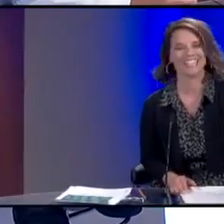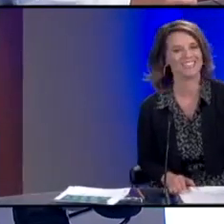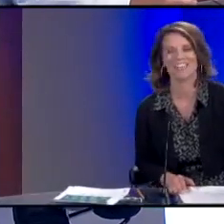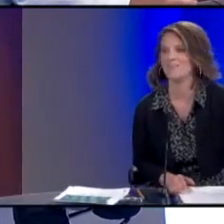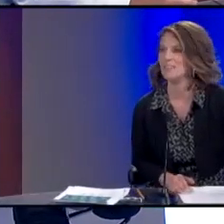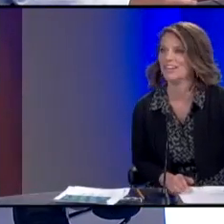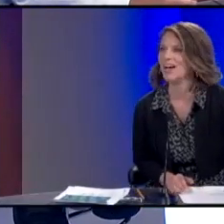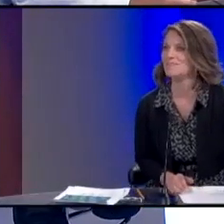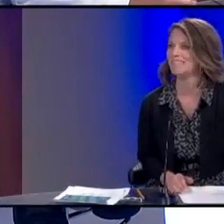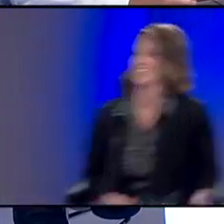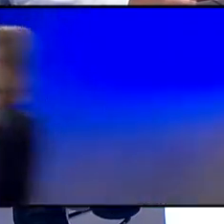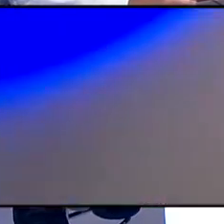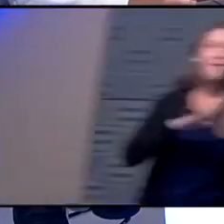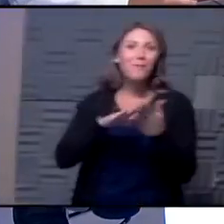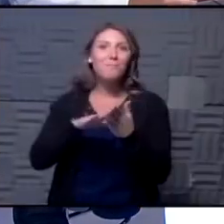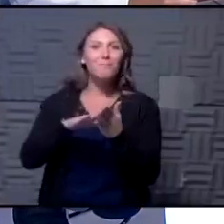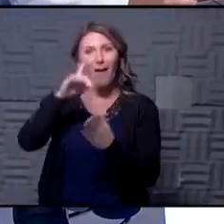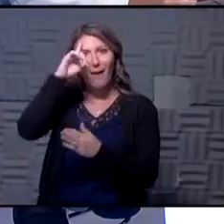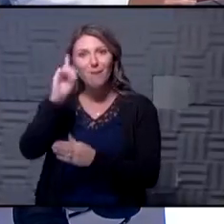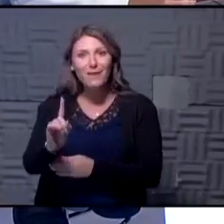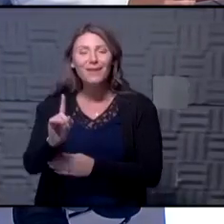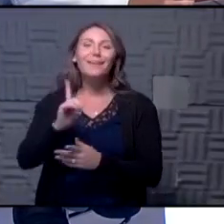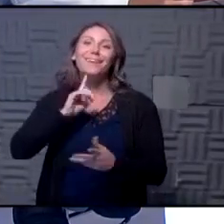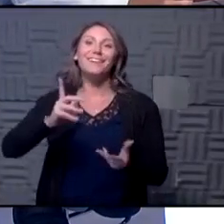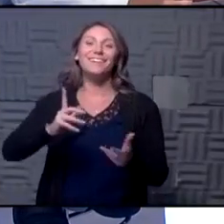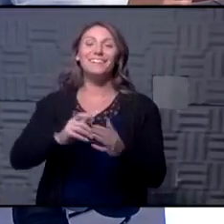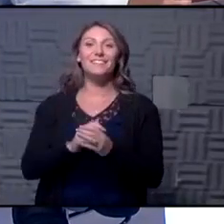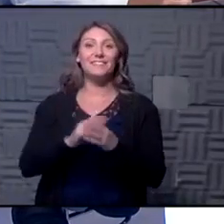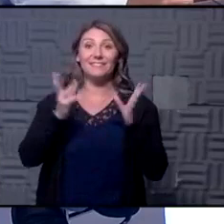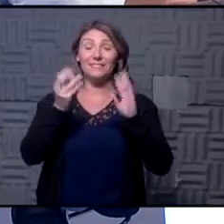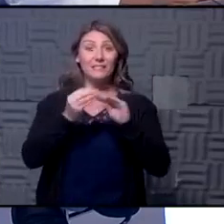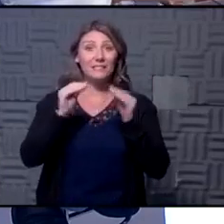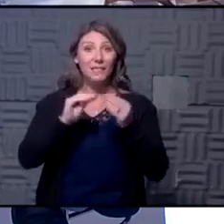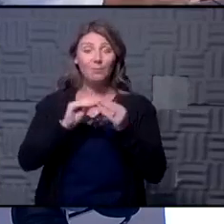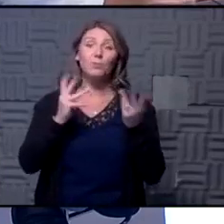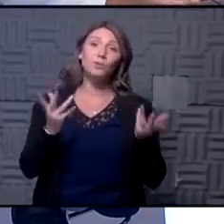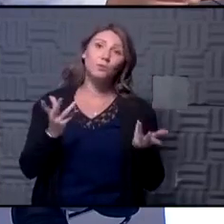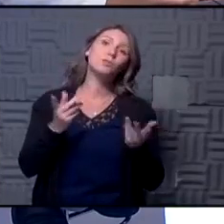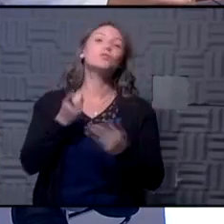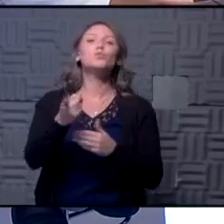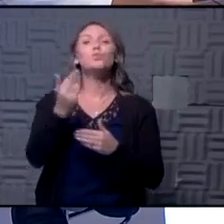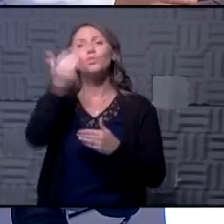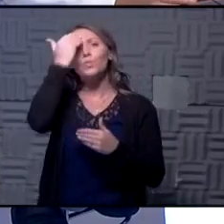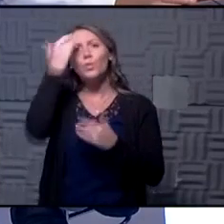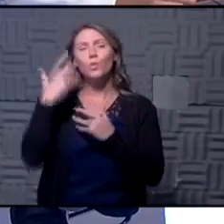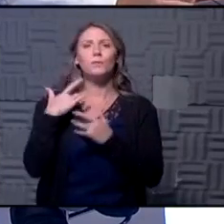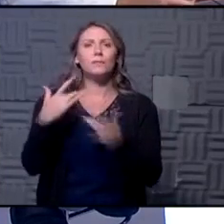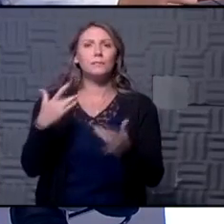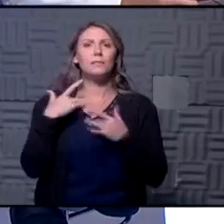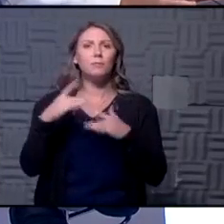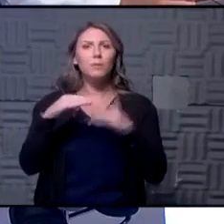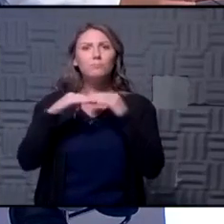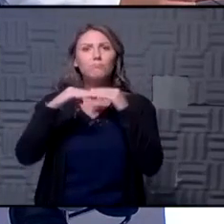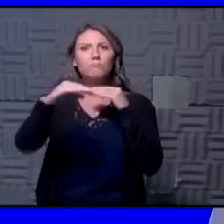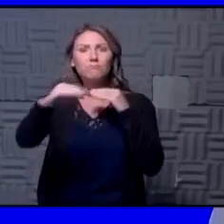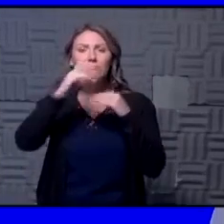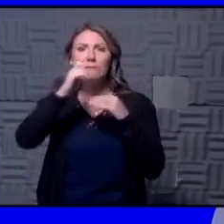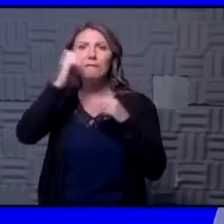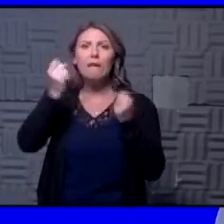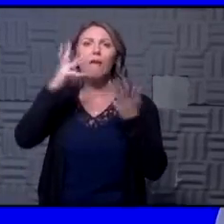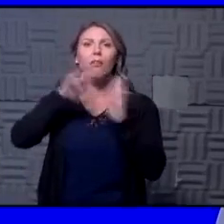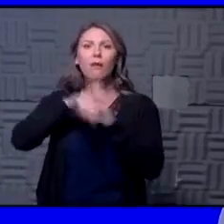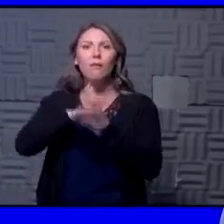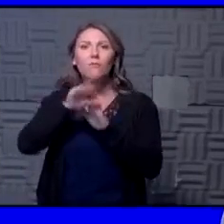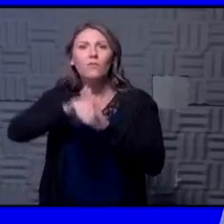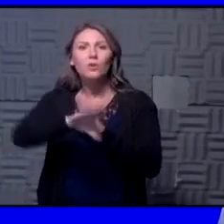penny yeah so the numbers are you know typically stable we haven't seen too much fluctuation